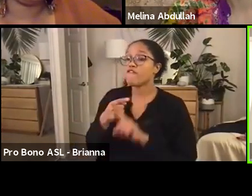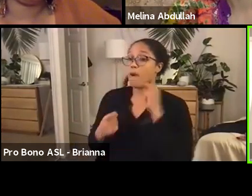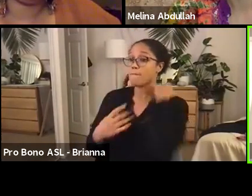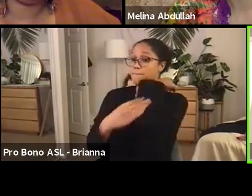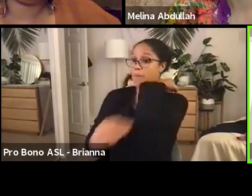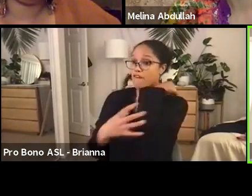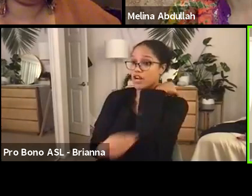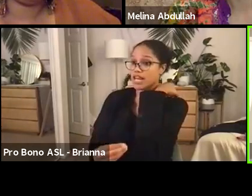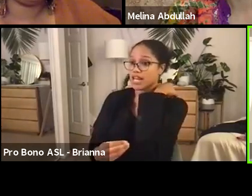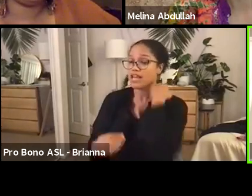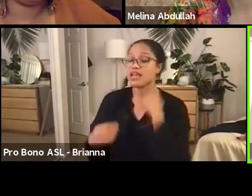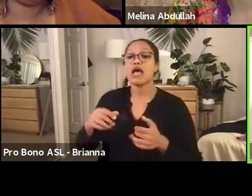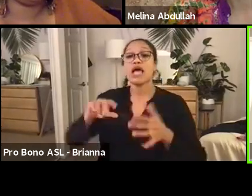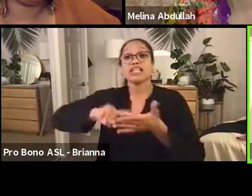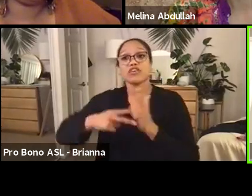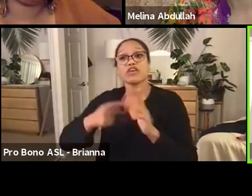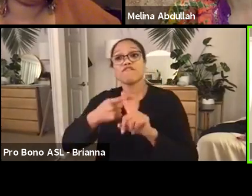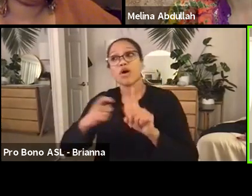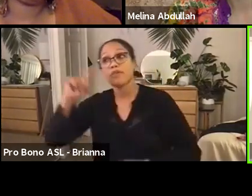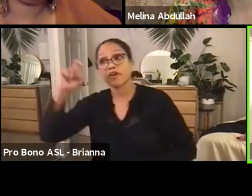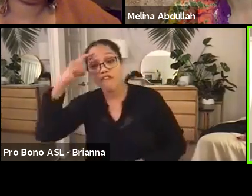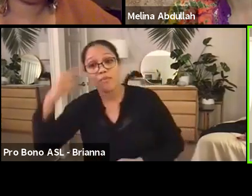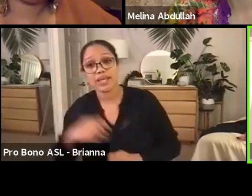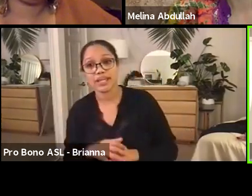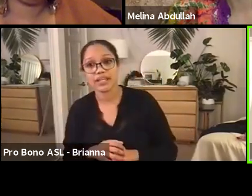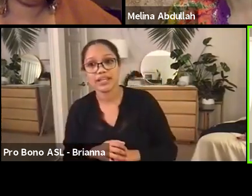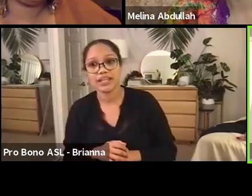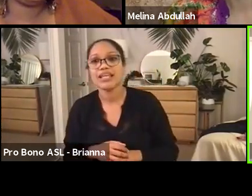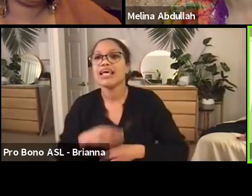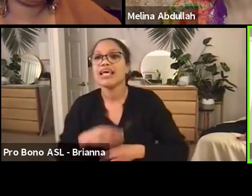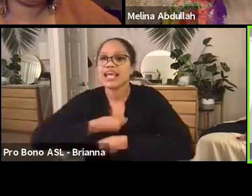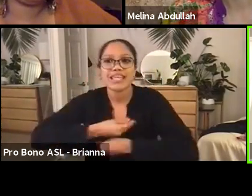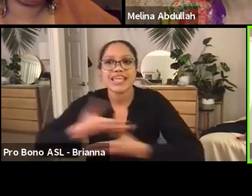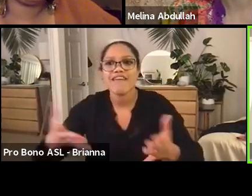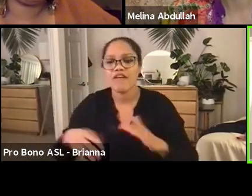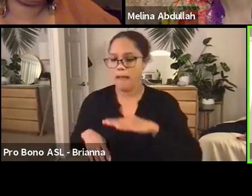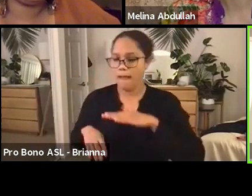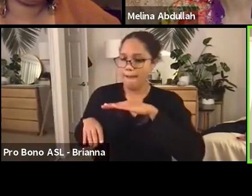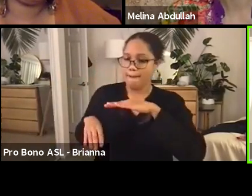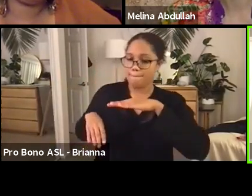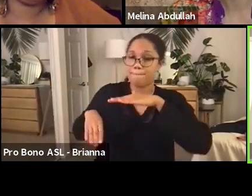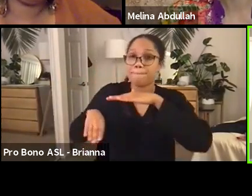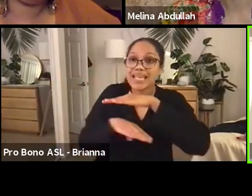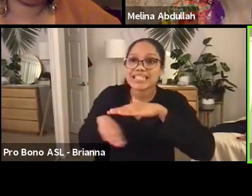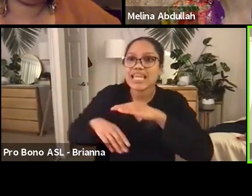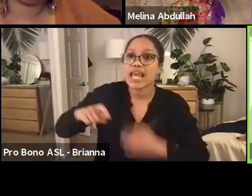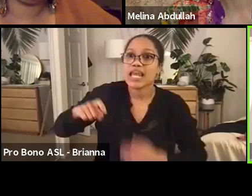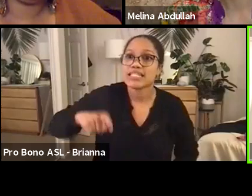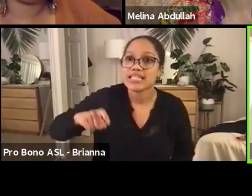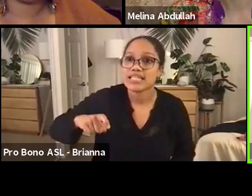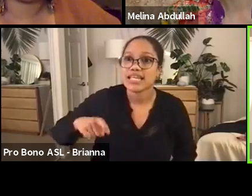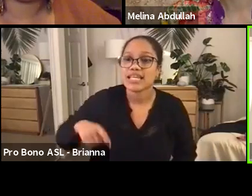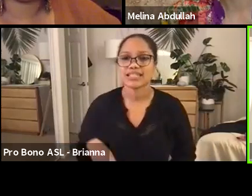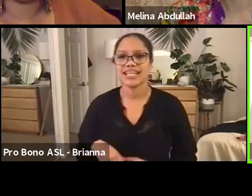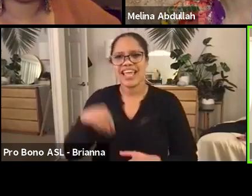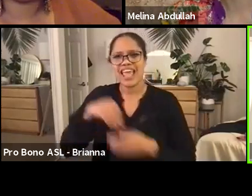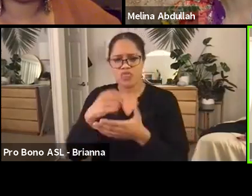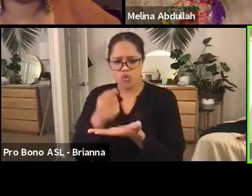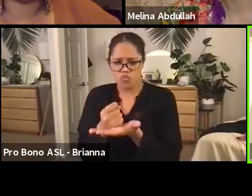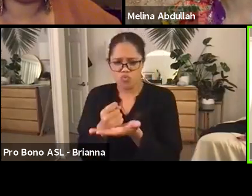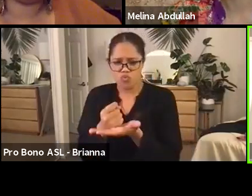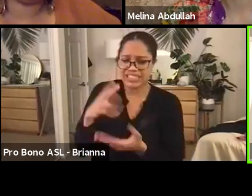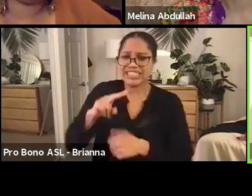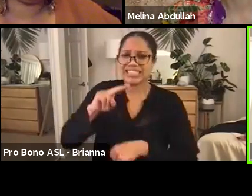that they in turn need just the basic necessity of poverty floor in the richest nation in the world. If we can send